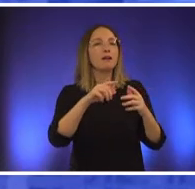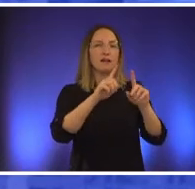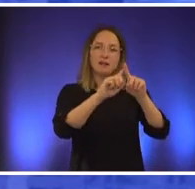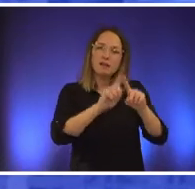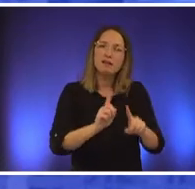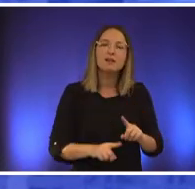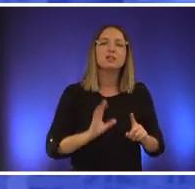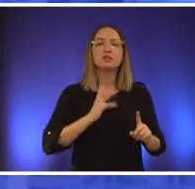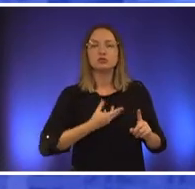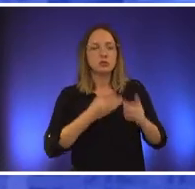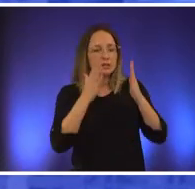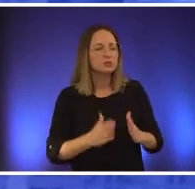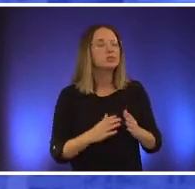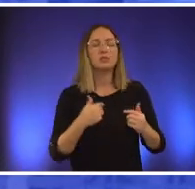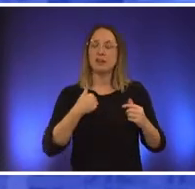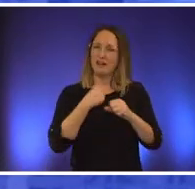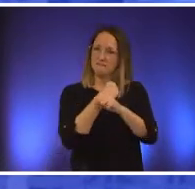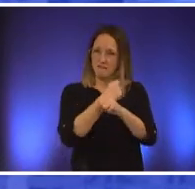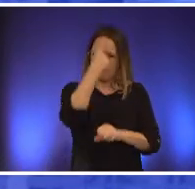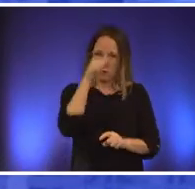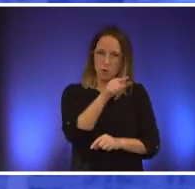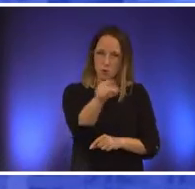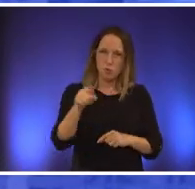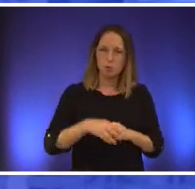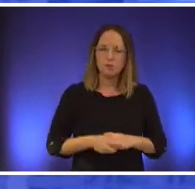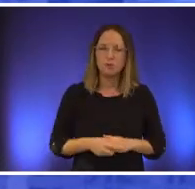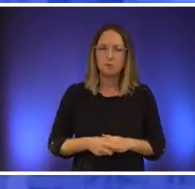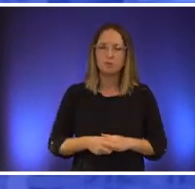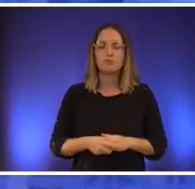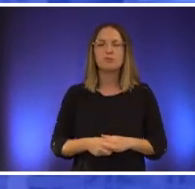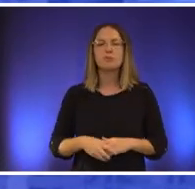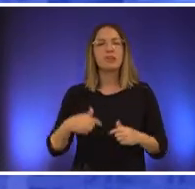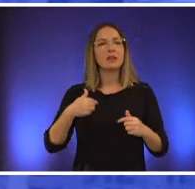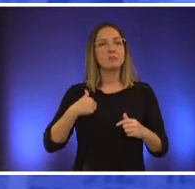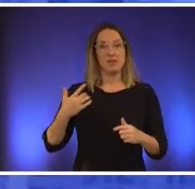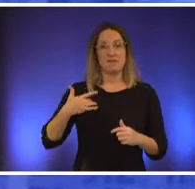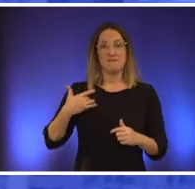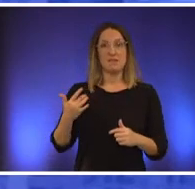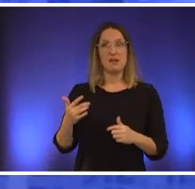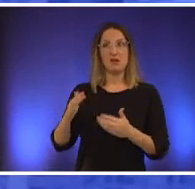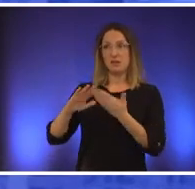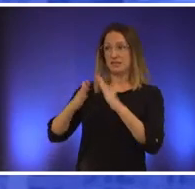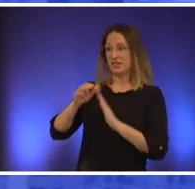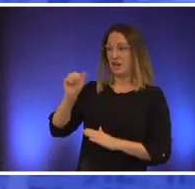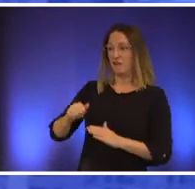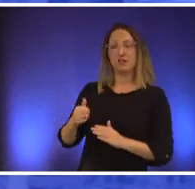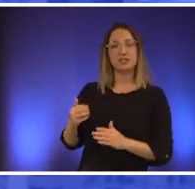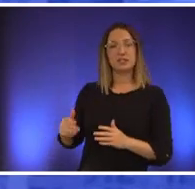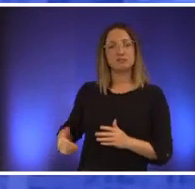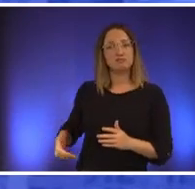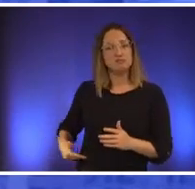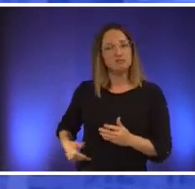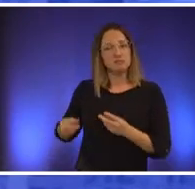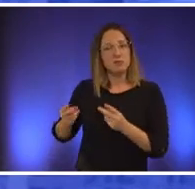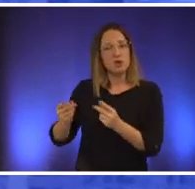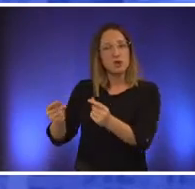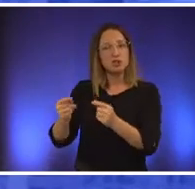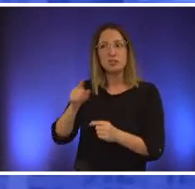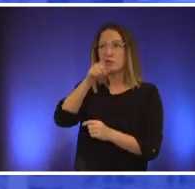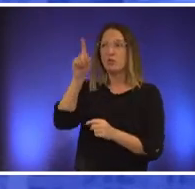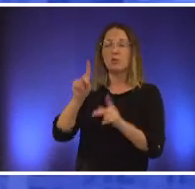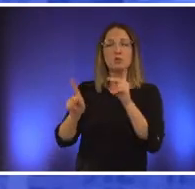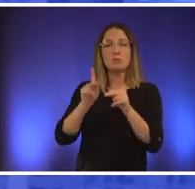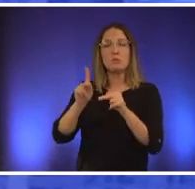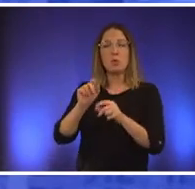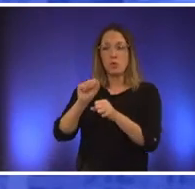fight for this city of austin i wasn't feeling a sense of urgency from the city of austin for the working men and women who are driving this economy